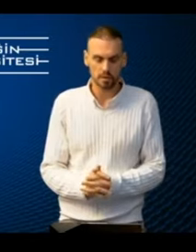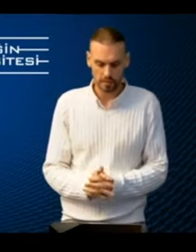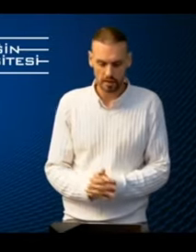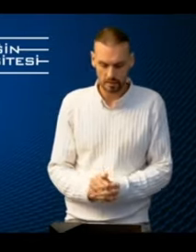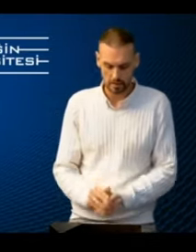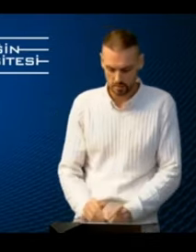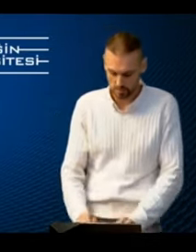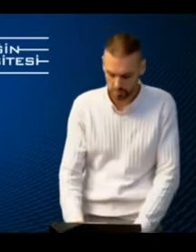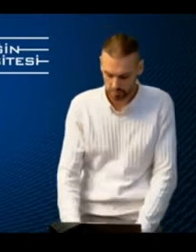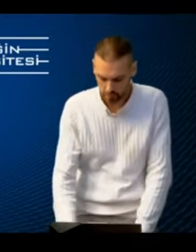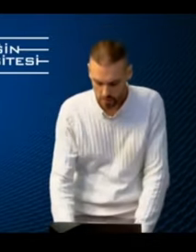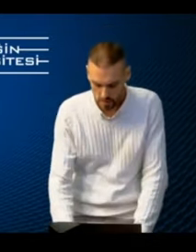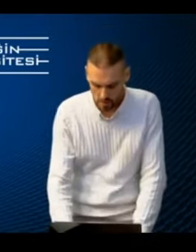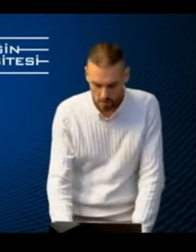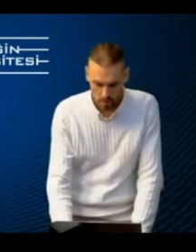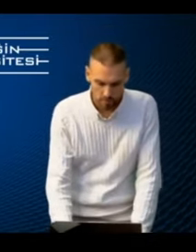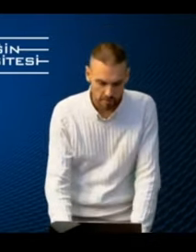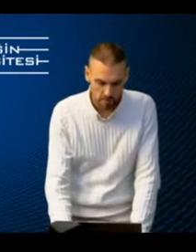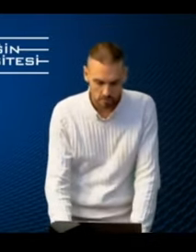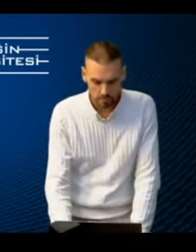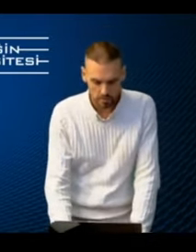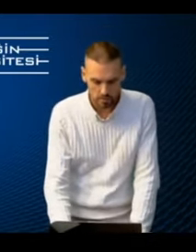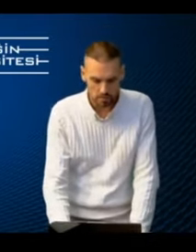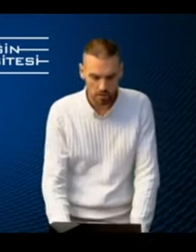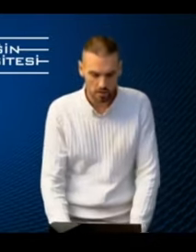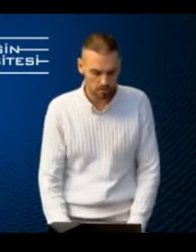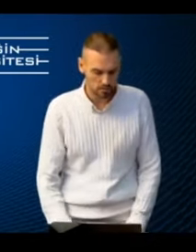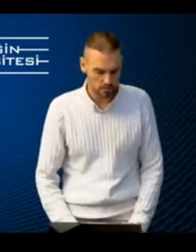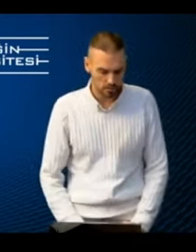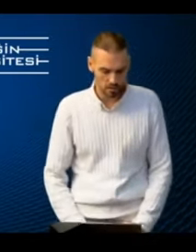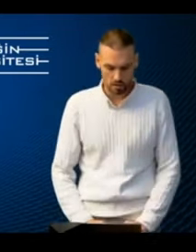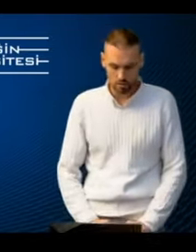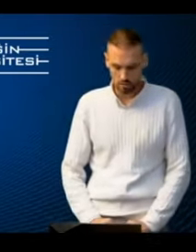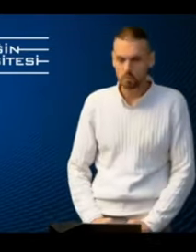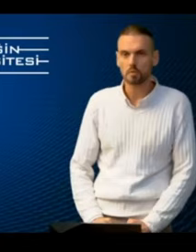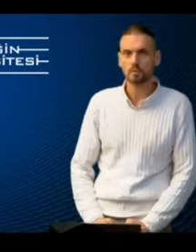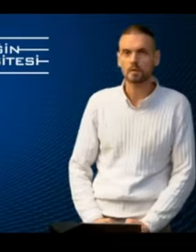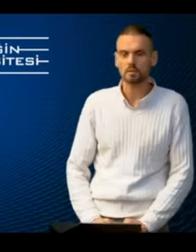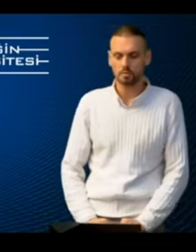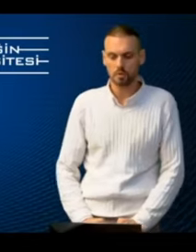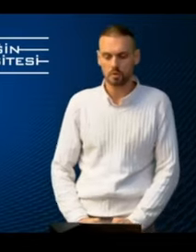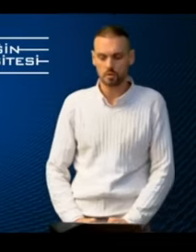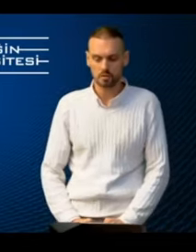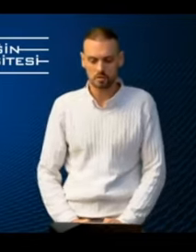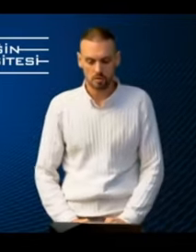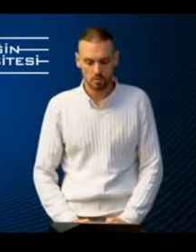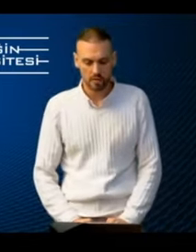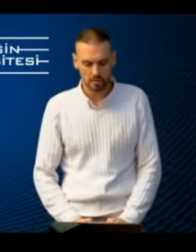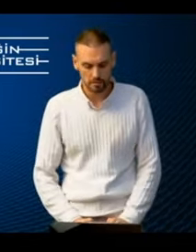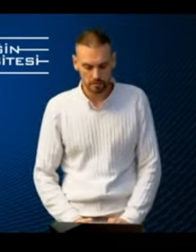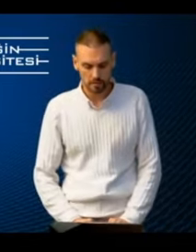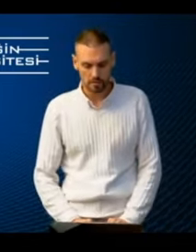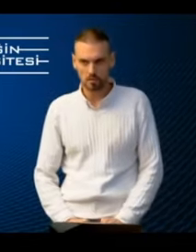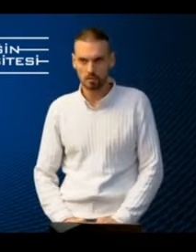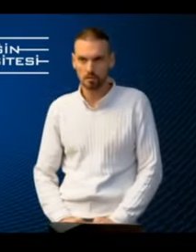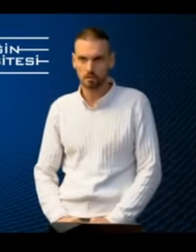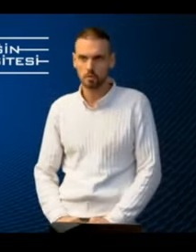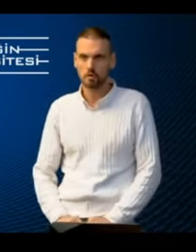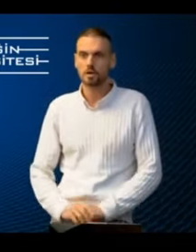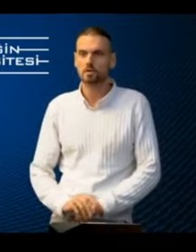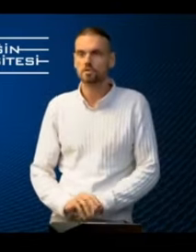equally accessible. With that thing in mind, when we were planning the project, we identified